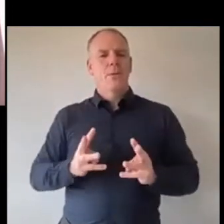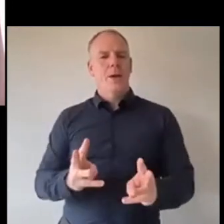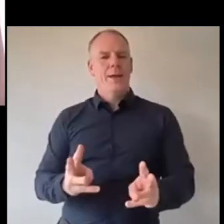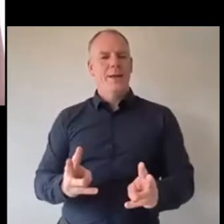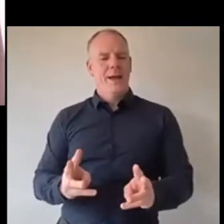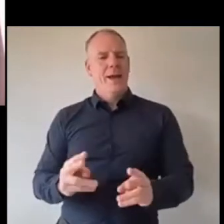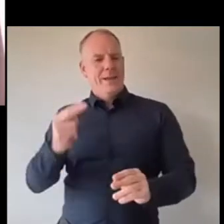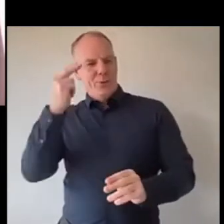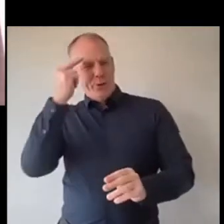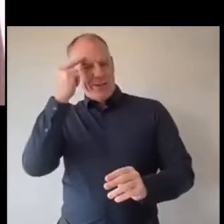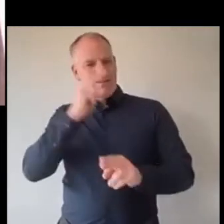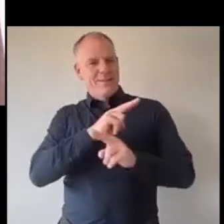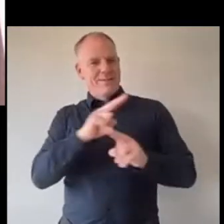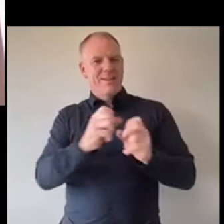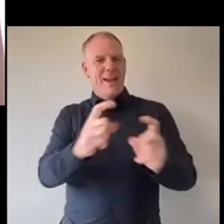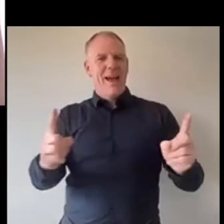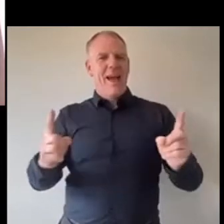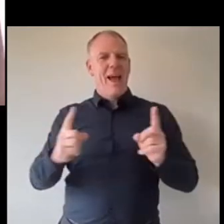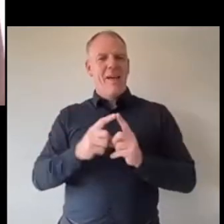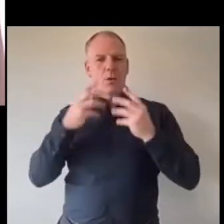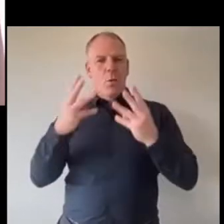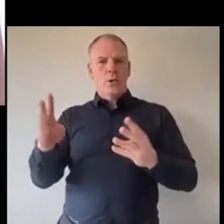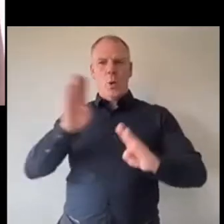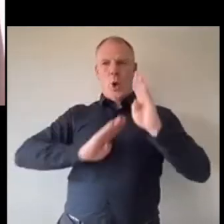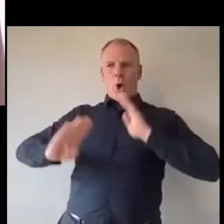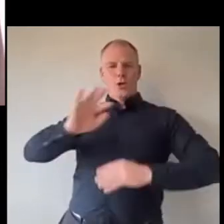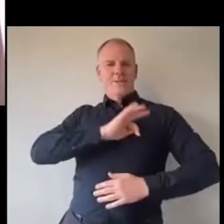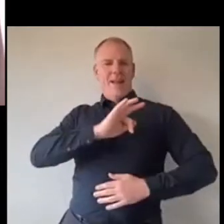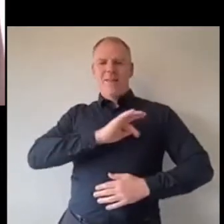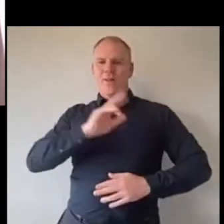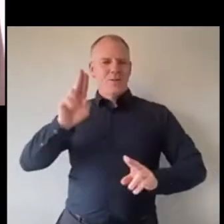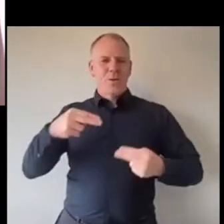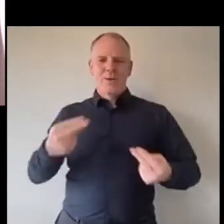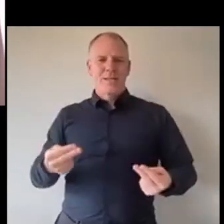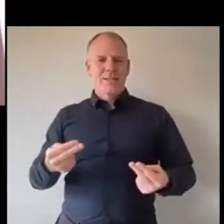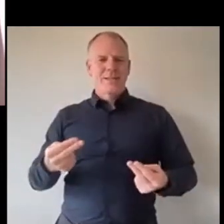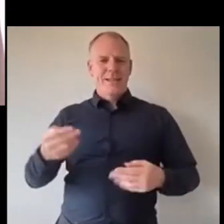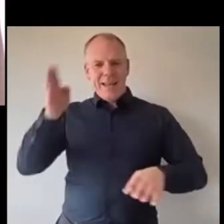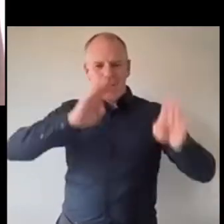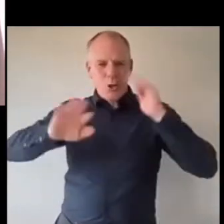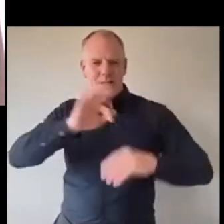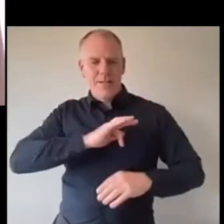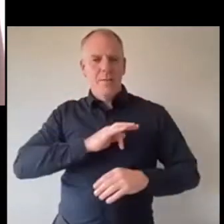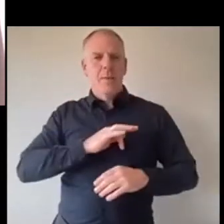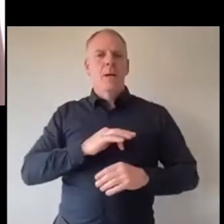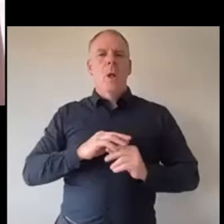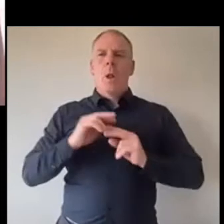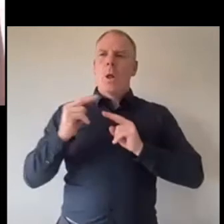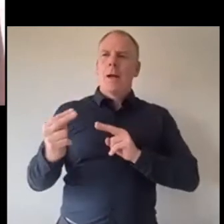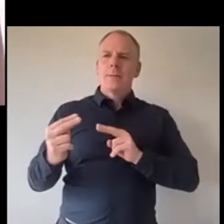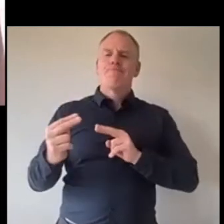that not everyone's intention is to hurt you look past their behaviours and the words maybe they were hurt too and that is empathy